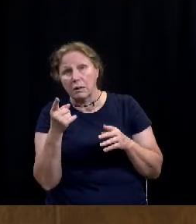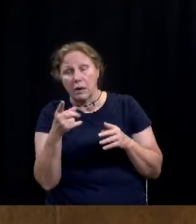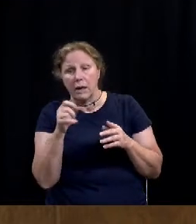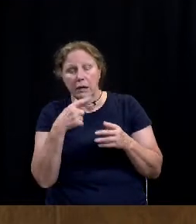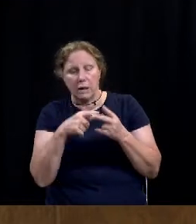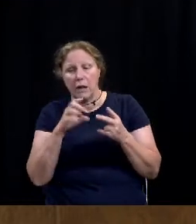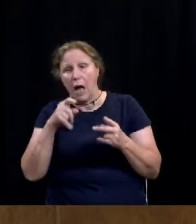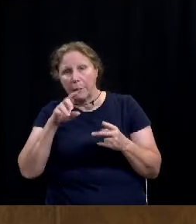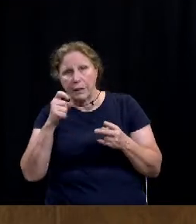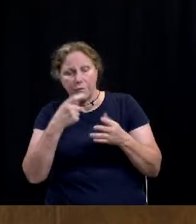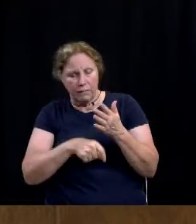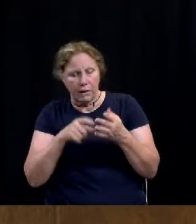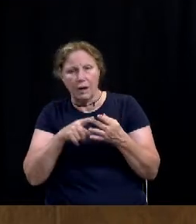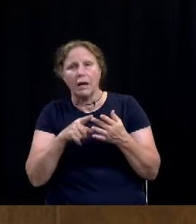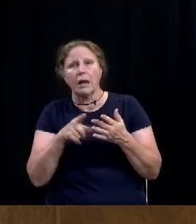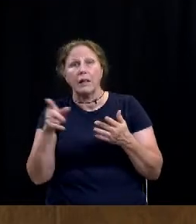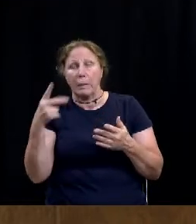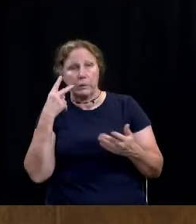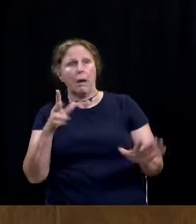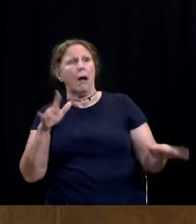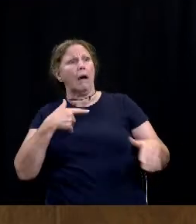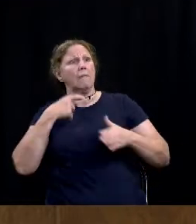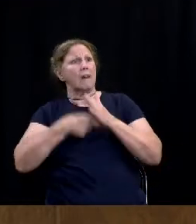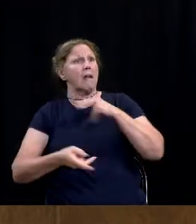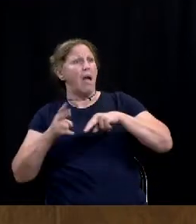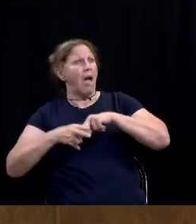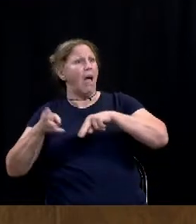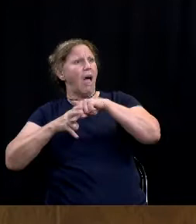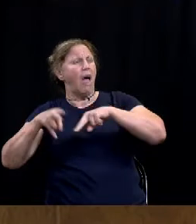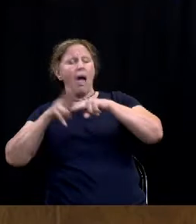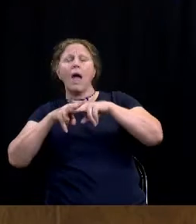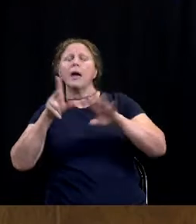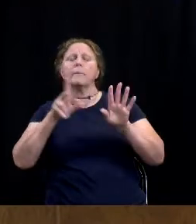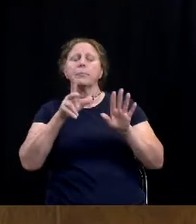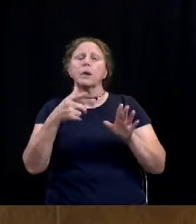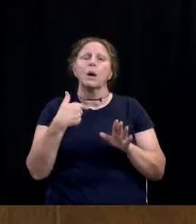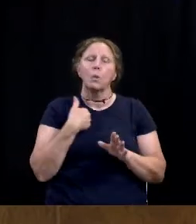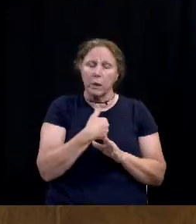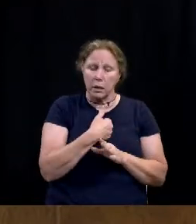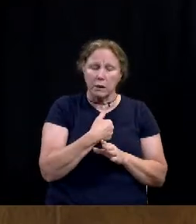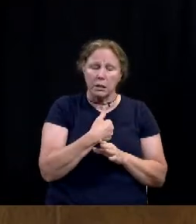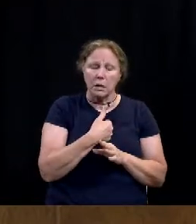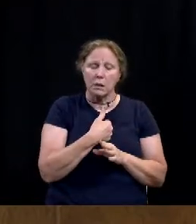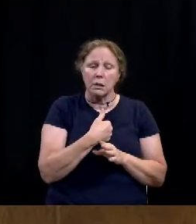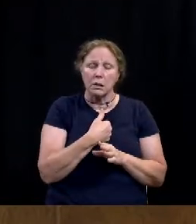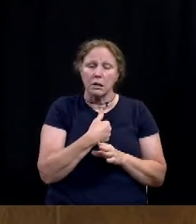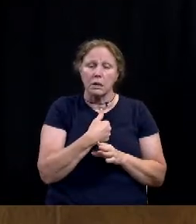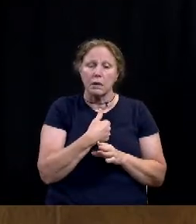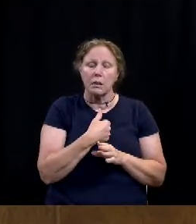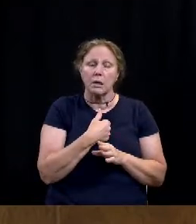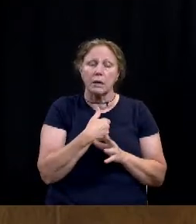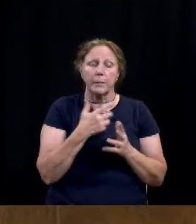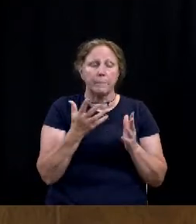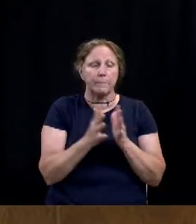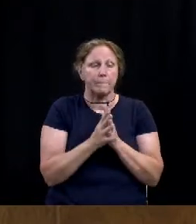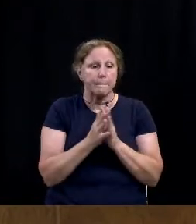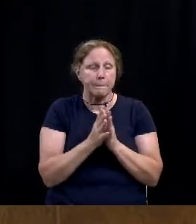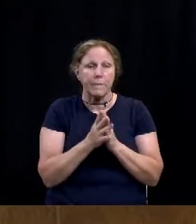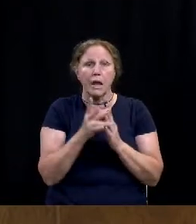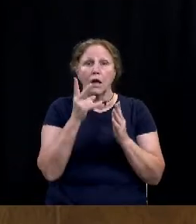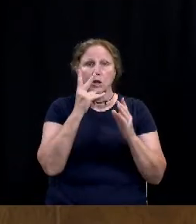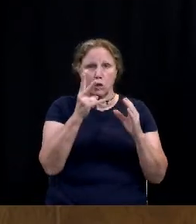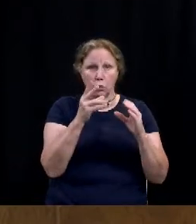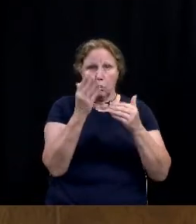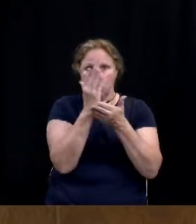fee. But I think what this council is trying to do is move. To me, this is a two-tier deal.